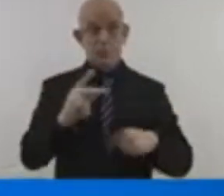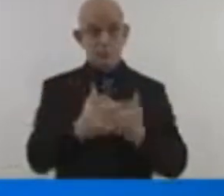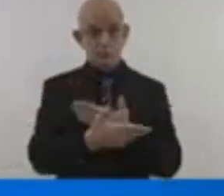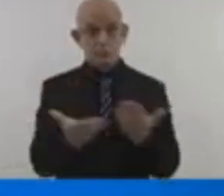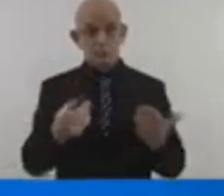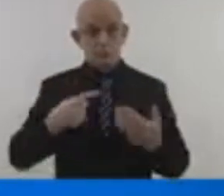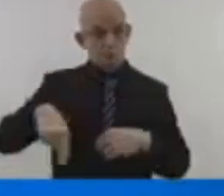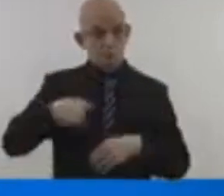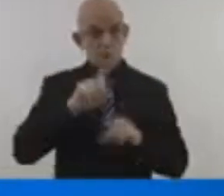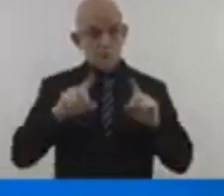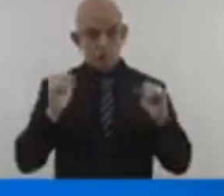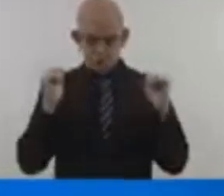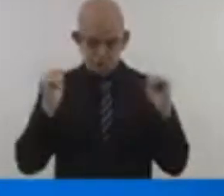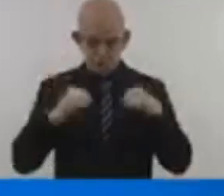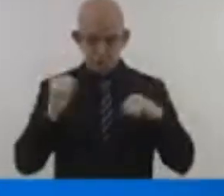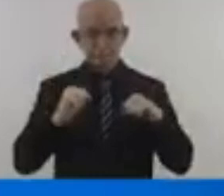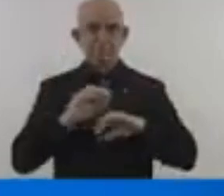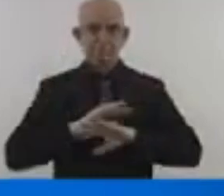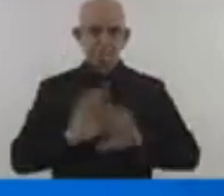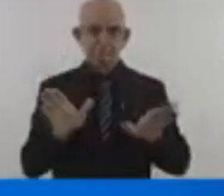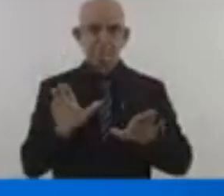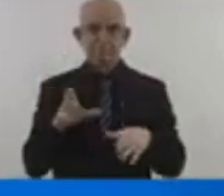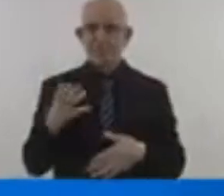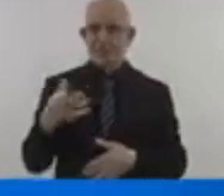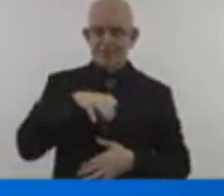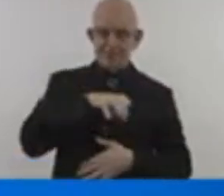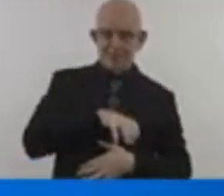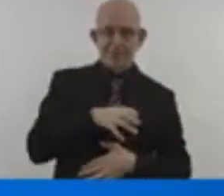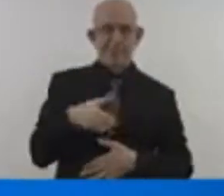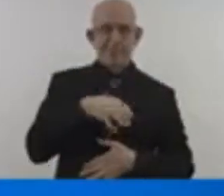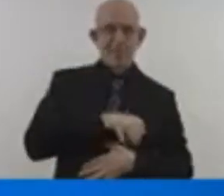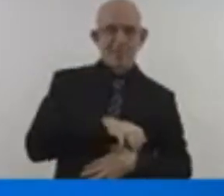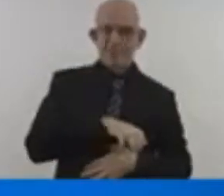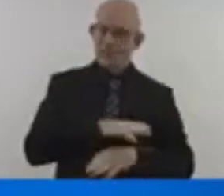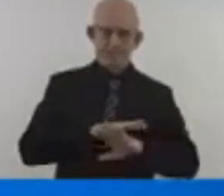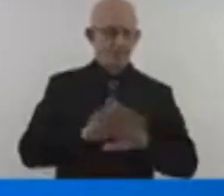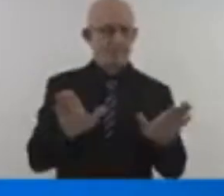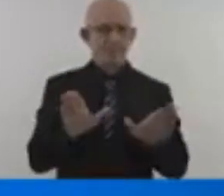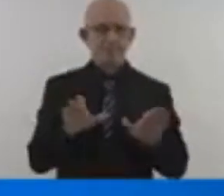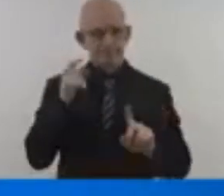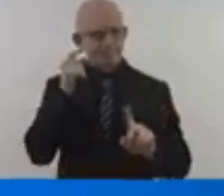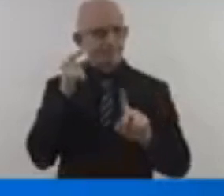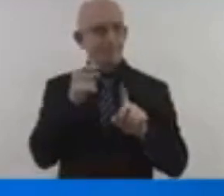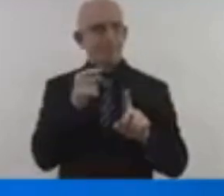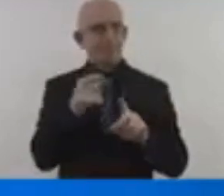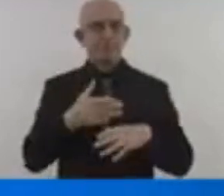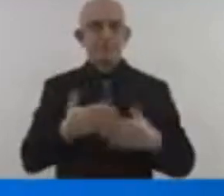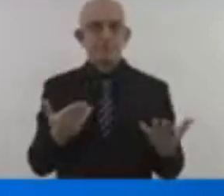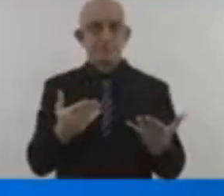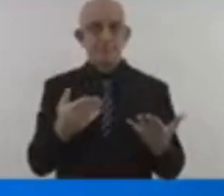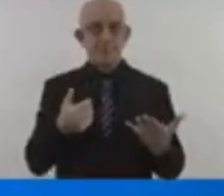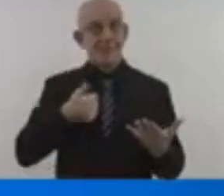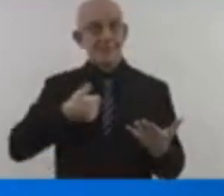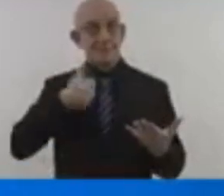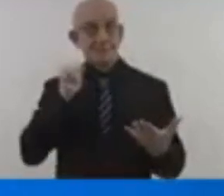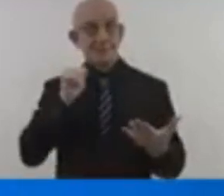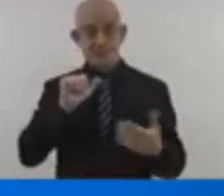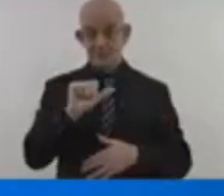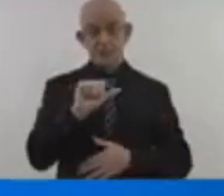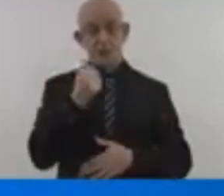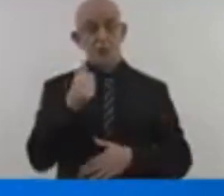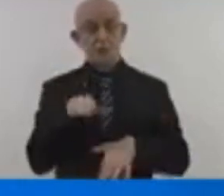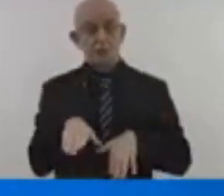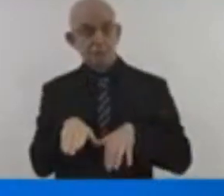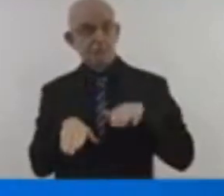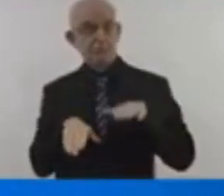You must build on it by agreeing rules for markets that respect the rights of local communities and leave no